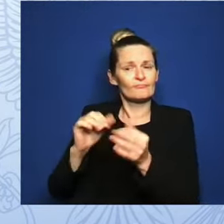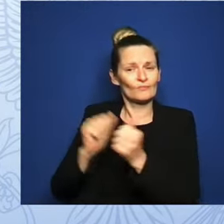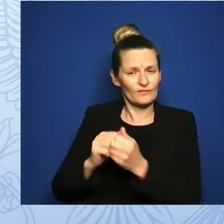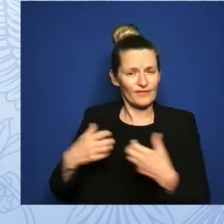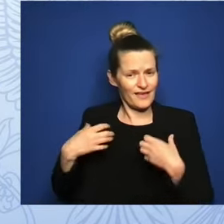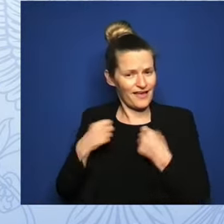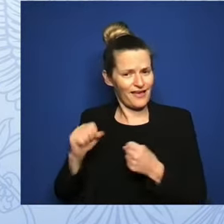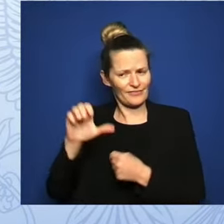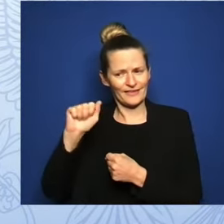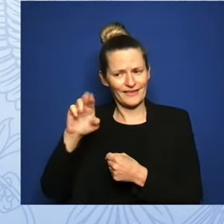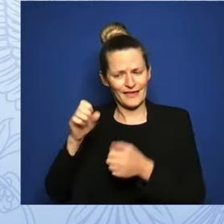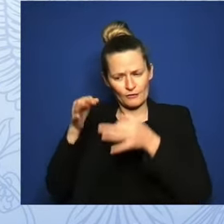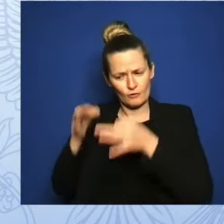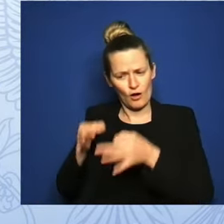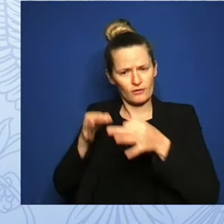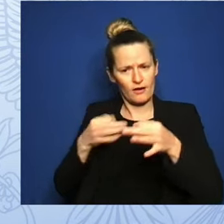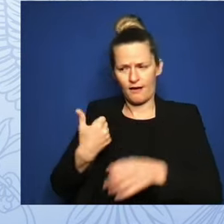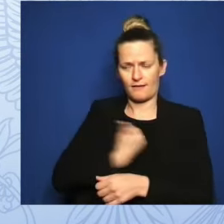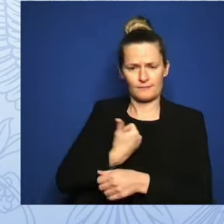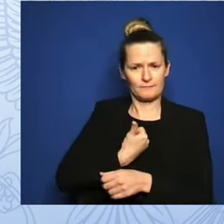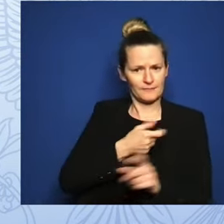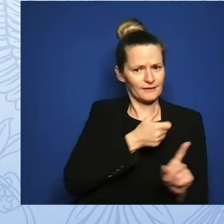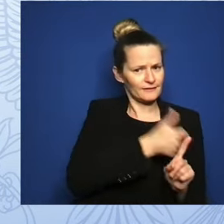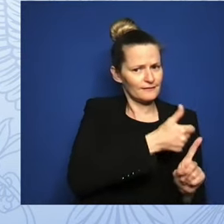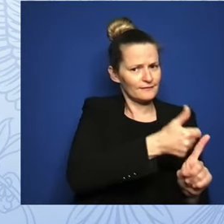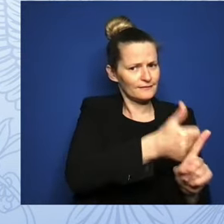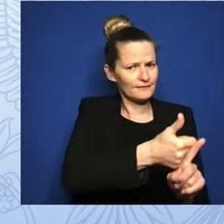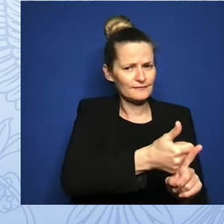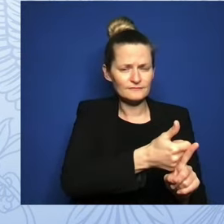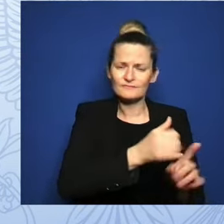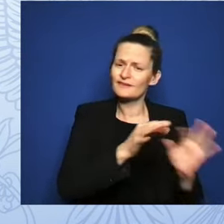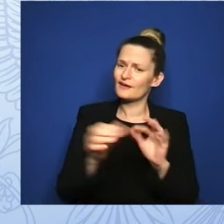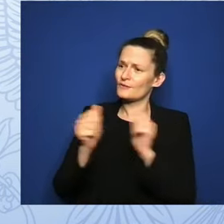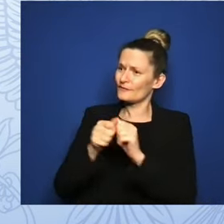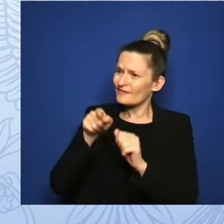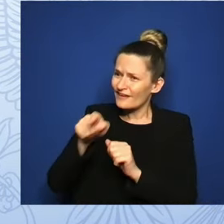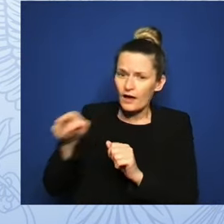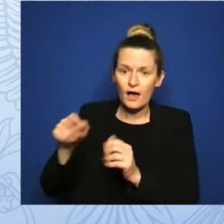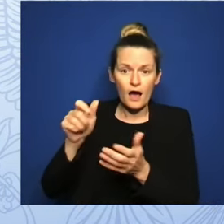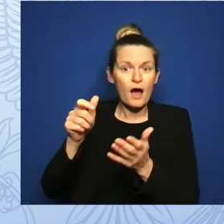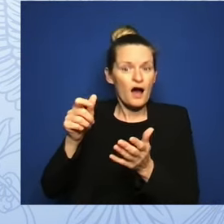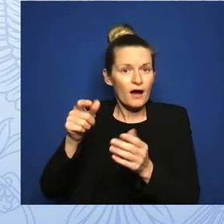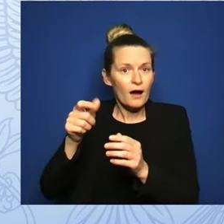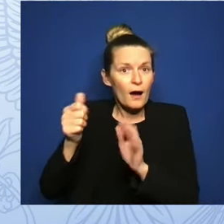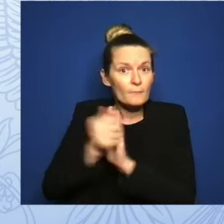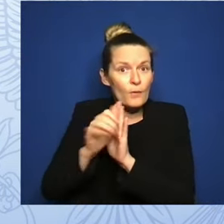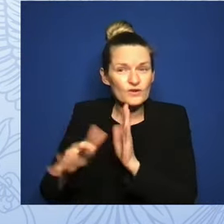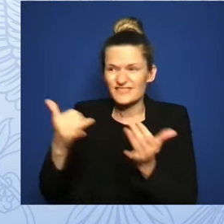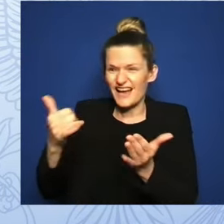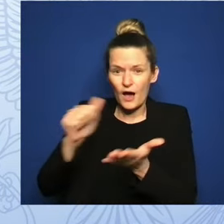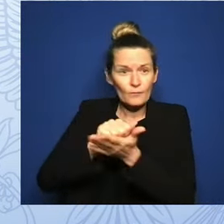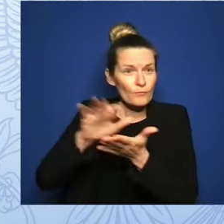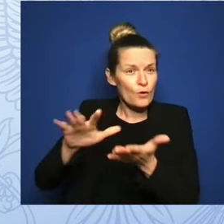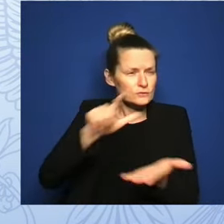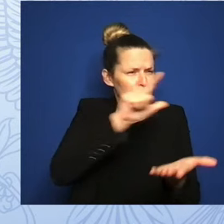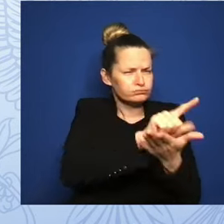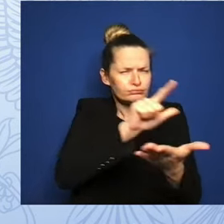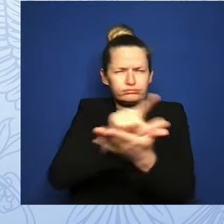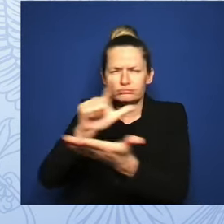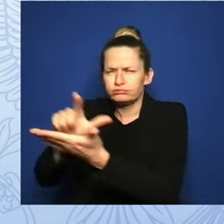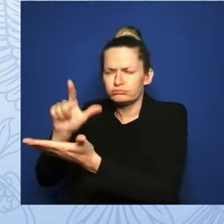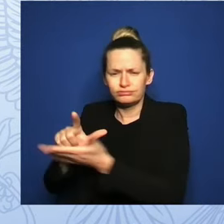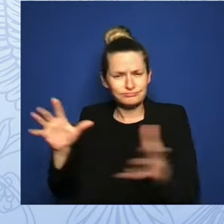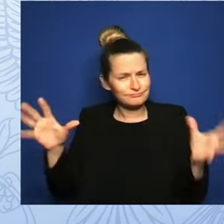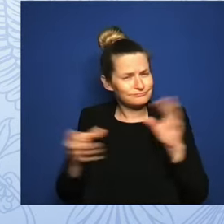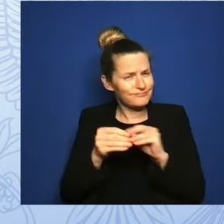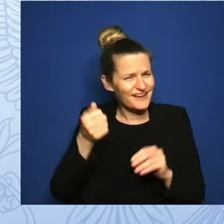effect. And the consequences of these bans go far beyond the right to choose. Women are